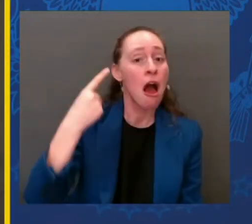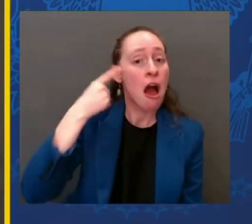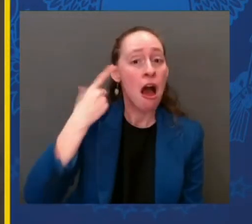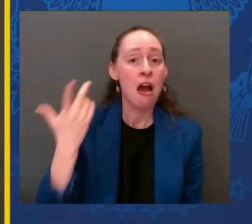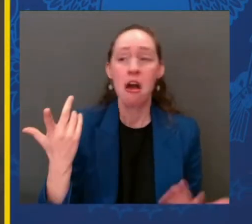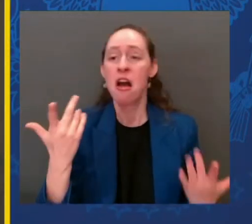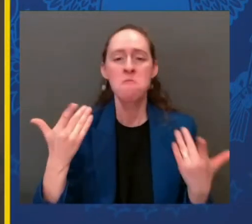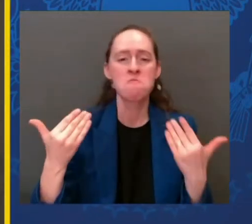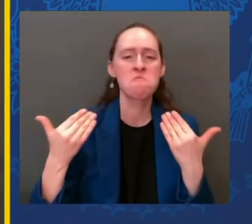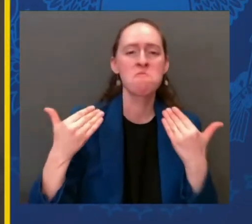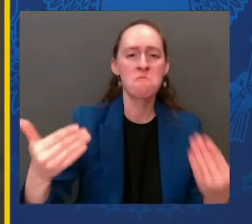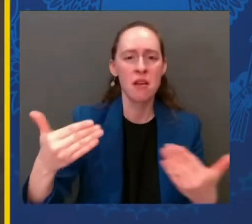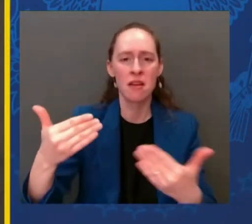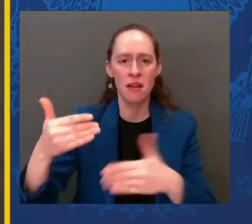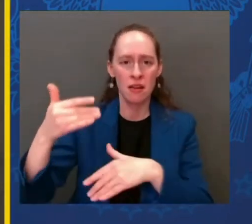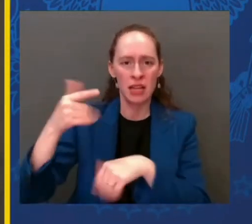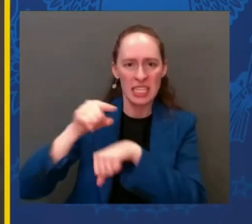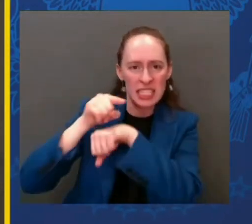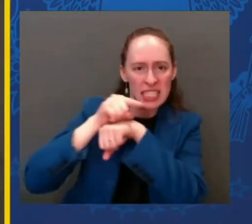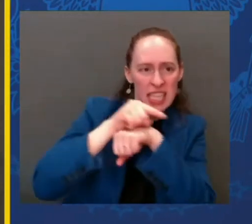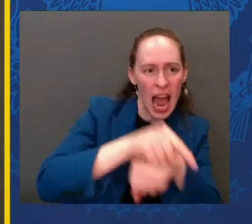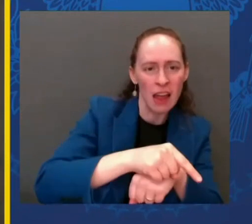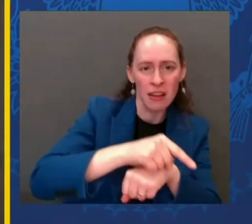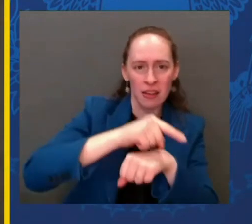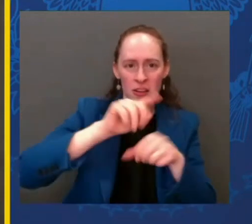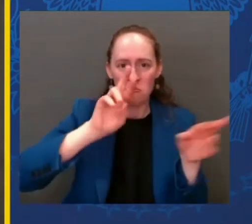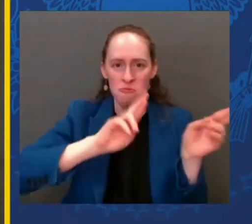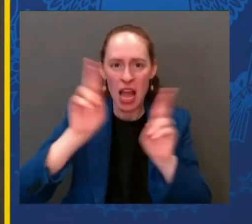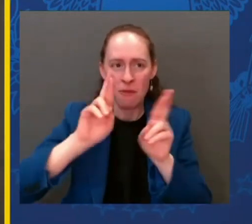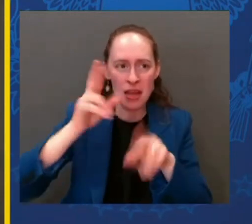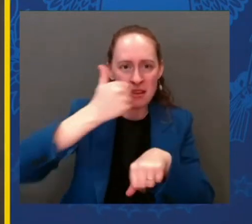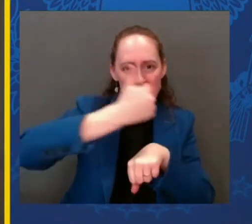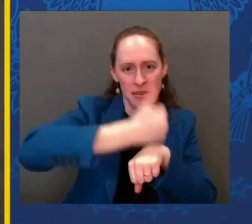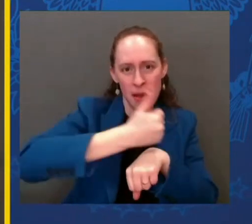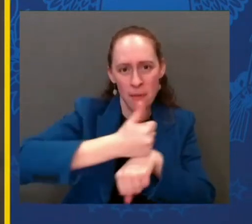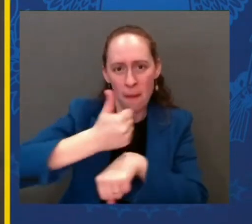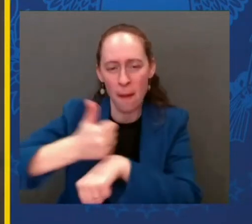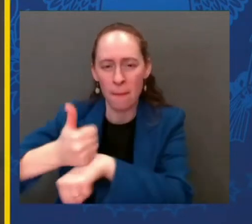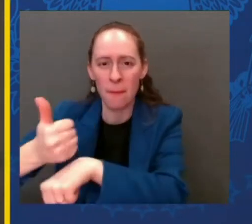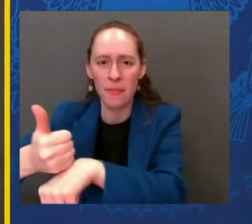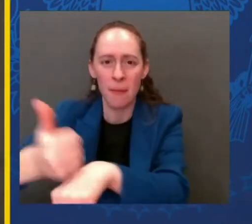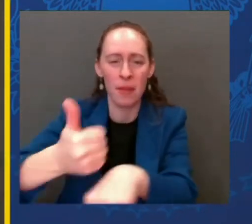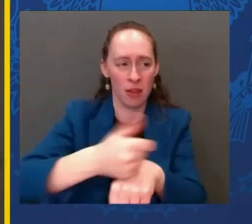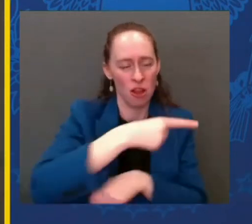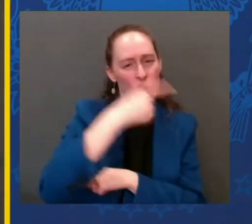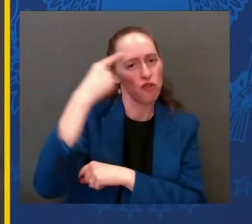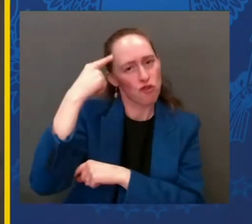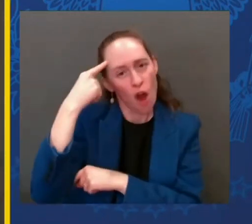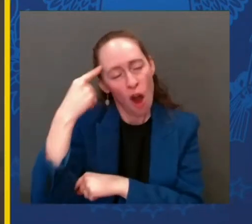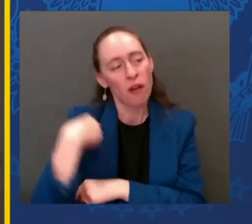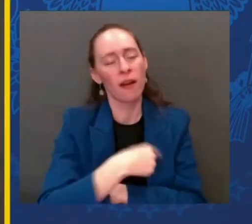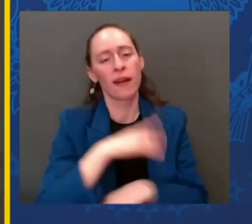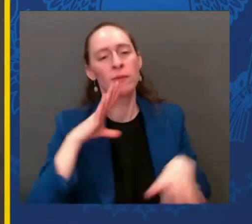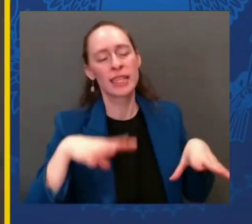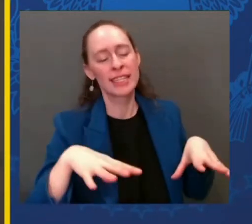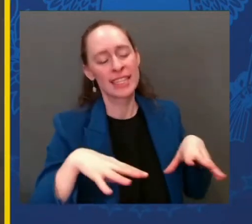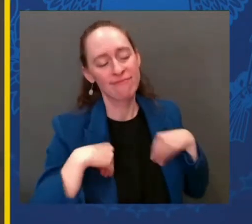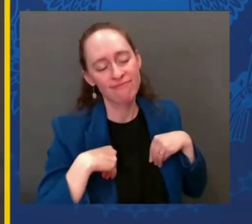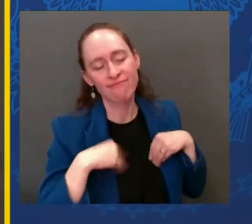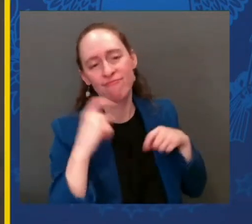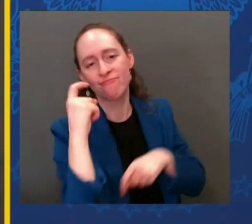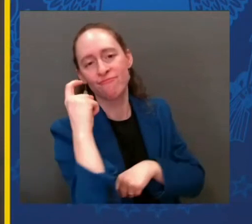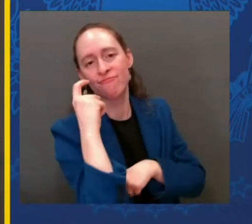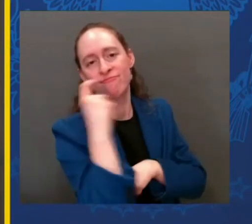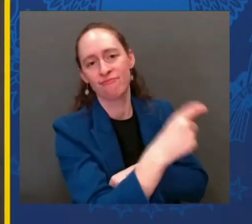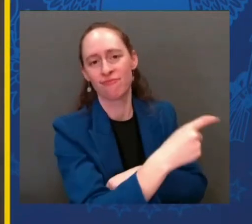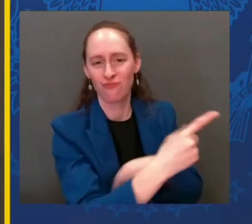wrong. The Ukraine — the Ukrainian people are too brave. America, Europe, a coalition of nations from the Atlantic